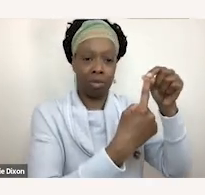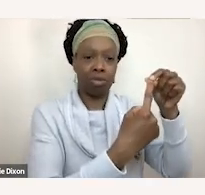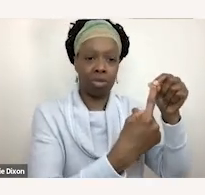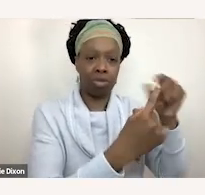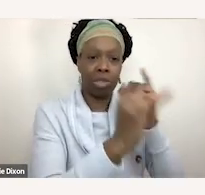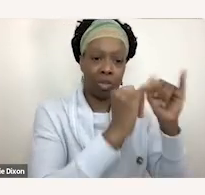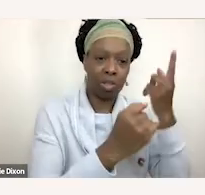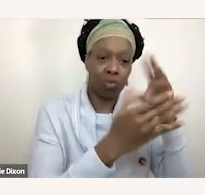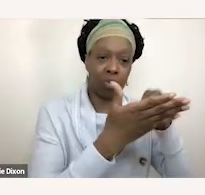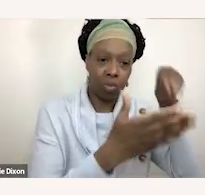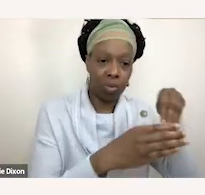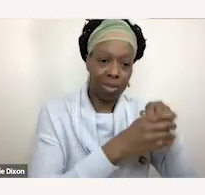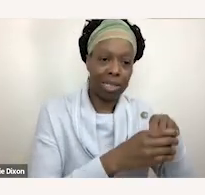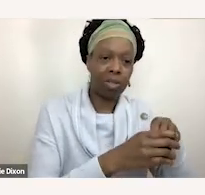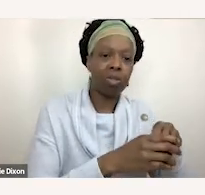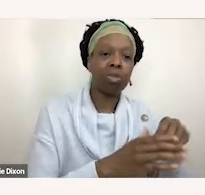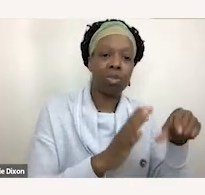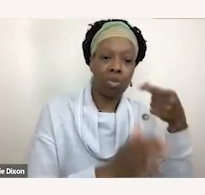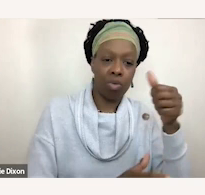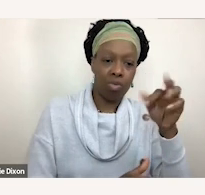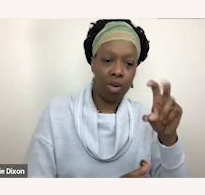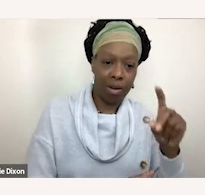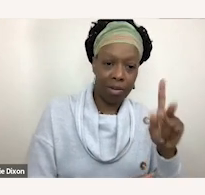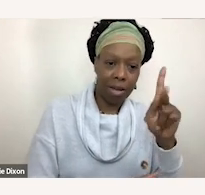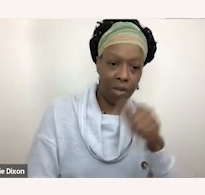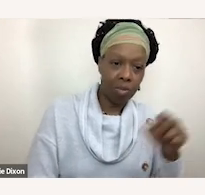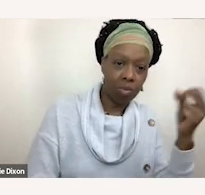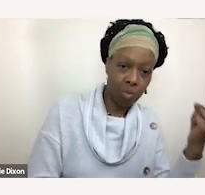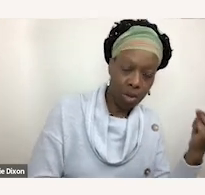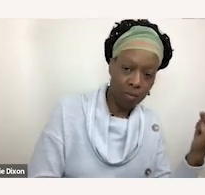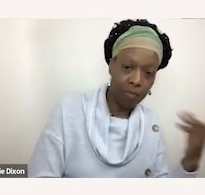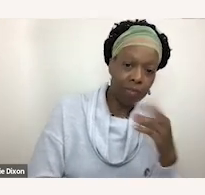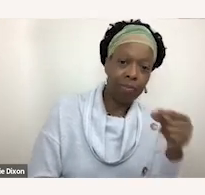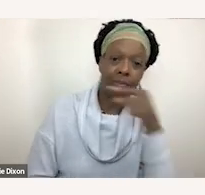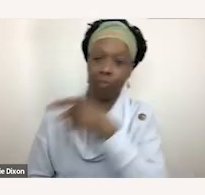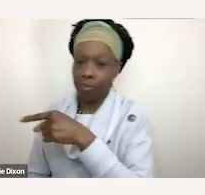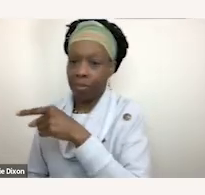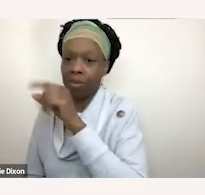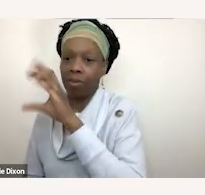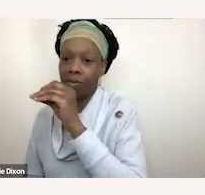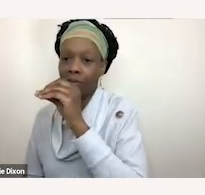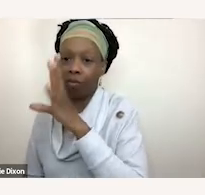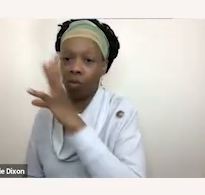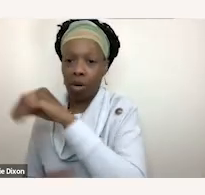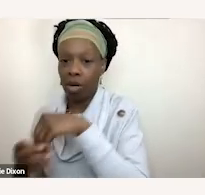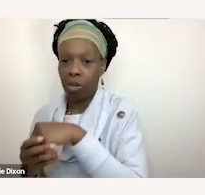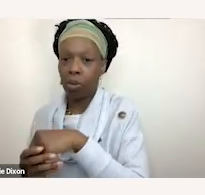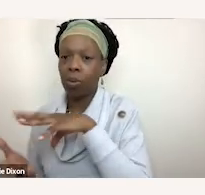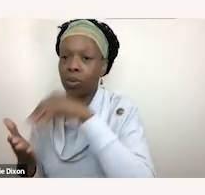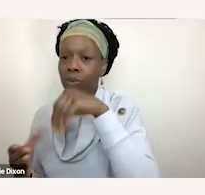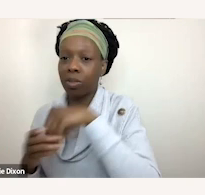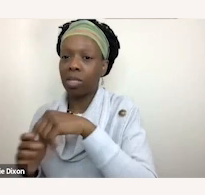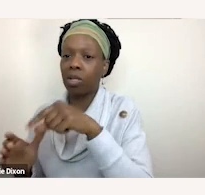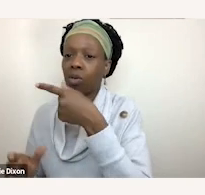while a 504 plan concerns students actually both K to 12 and then into college as well so